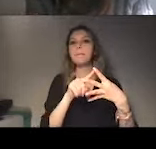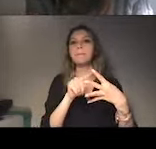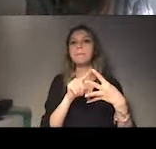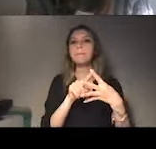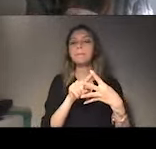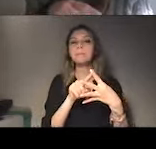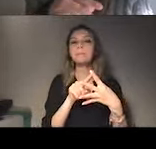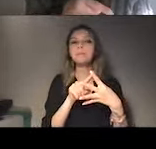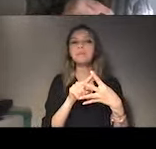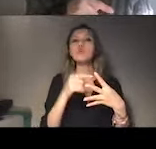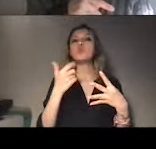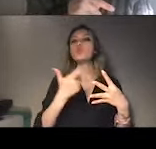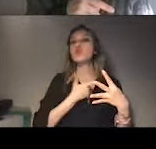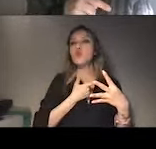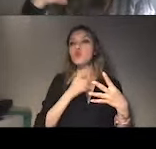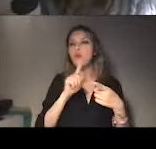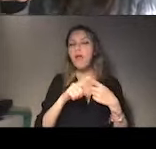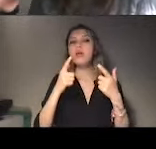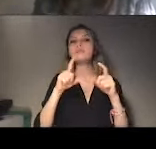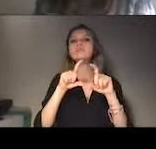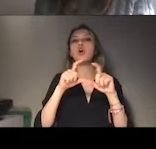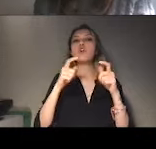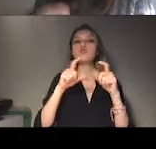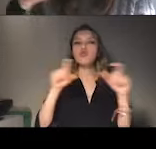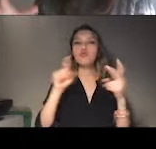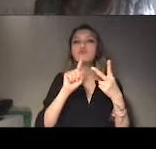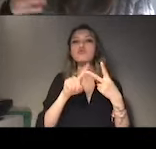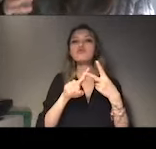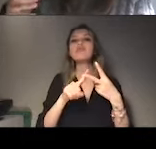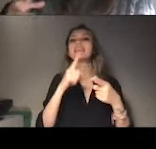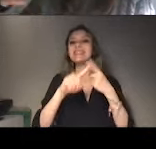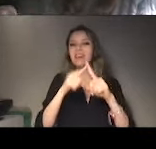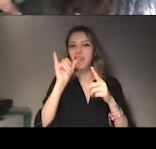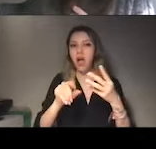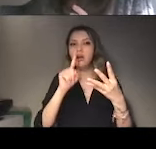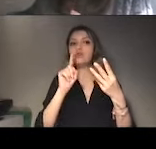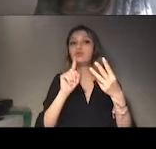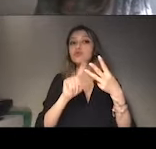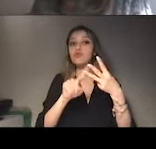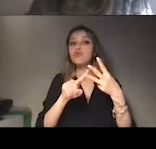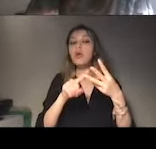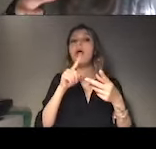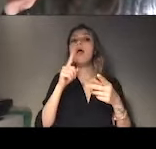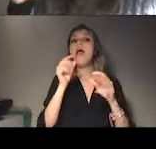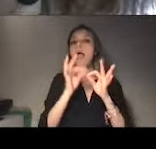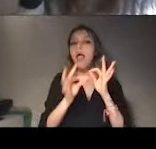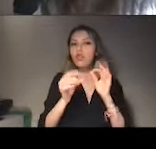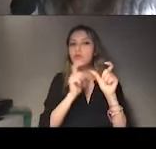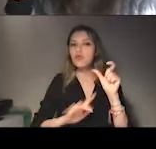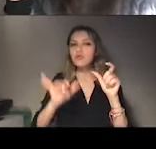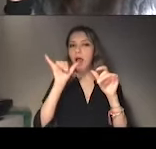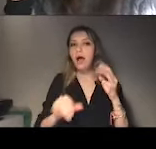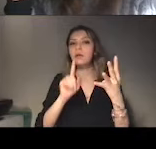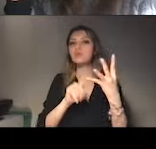social and cultural rights, and group rights that basically included for all the marginalized groups. And